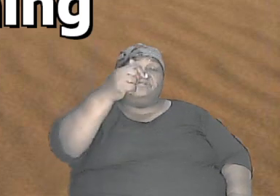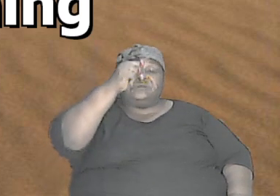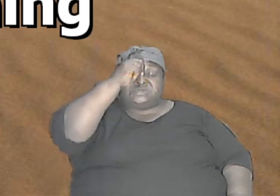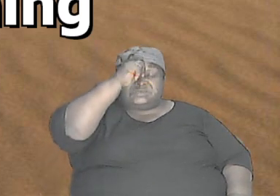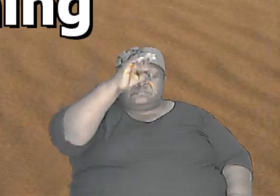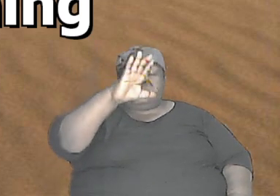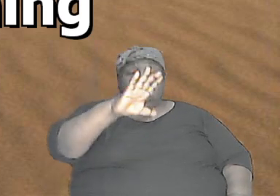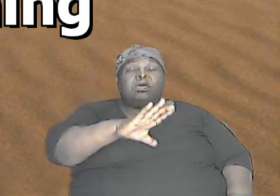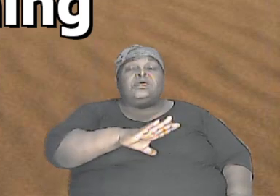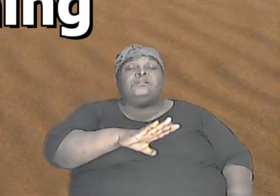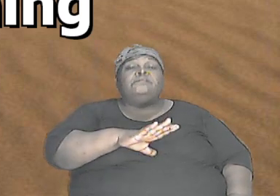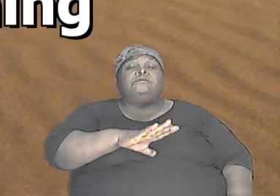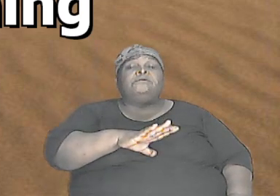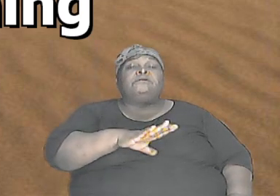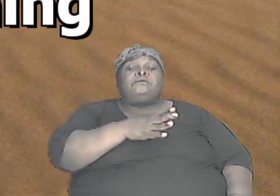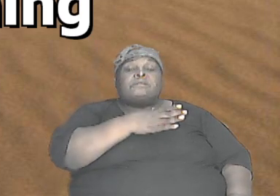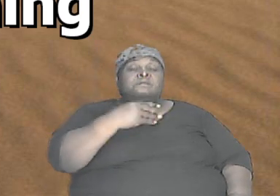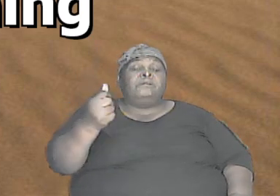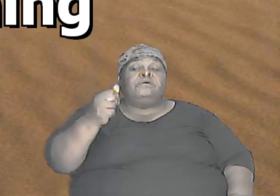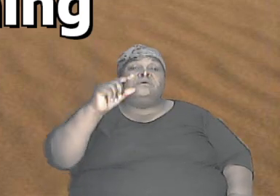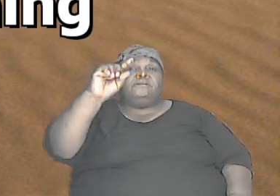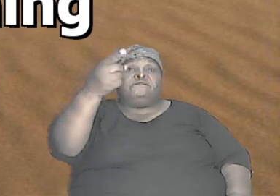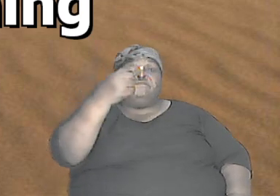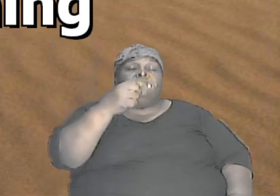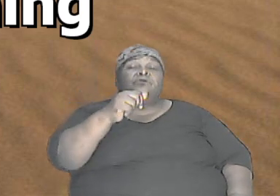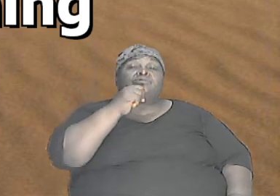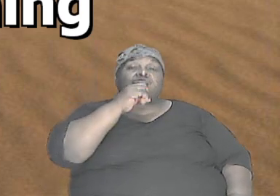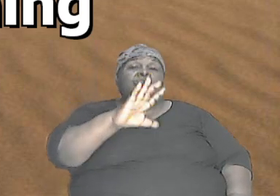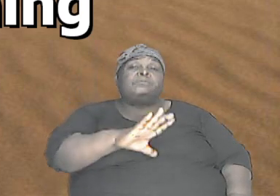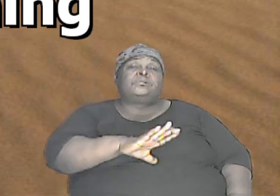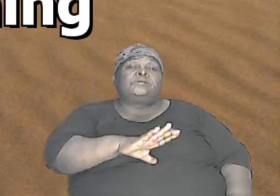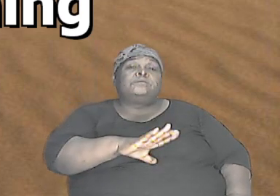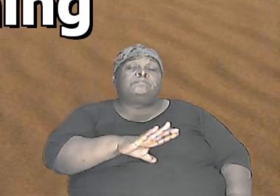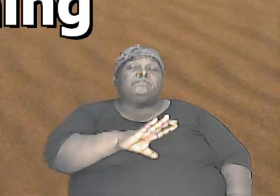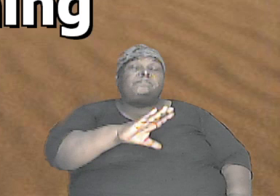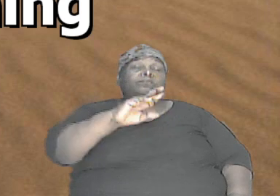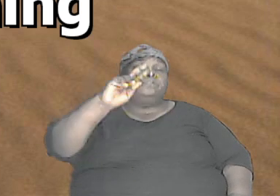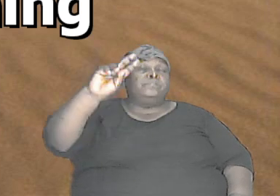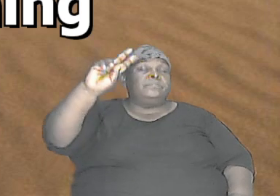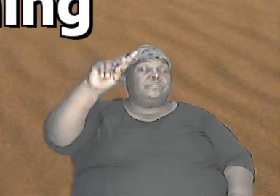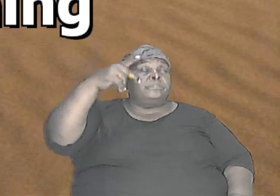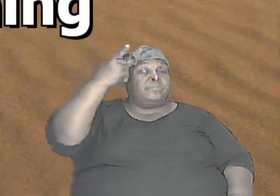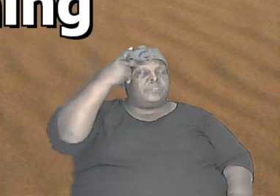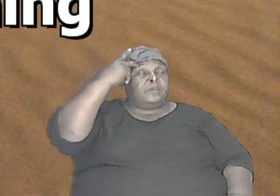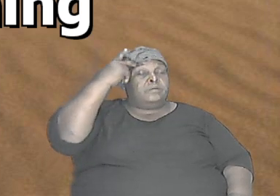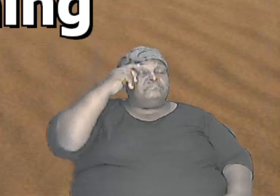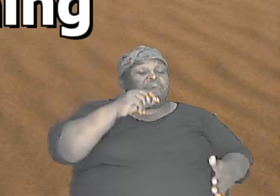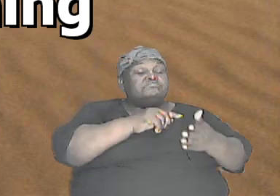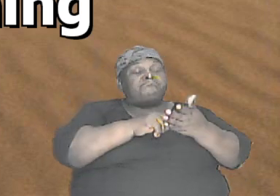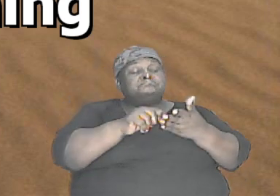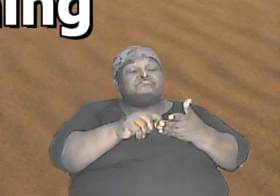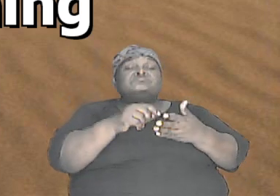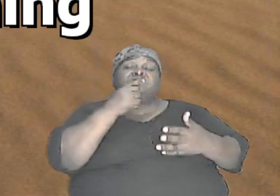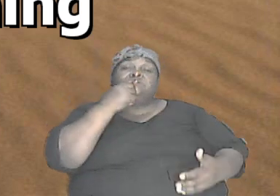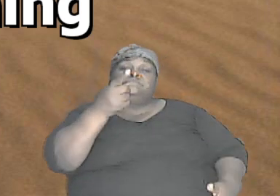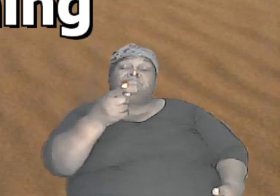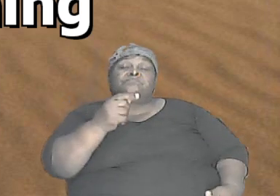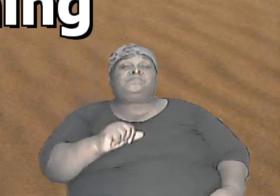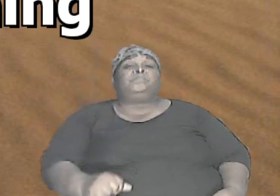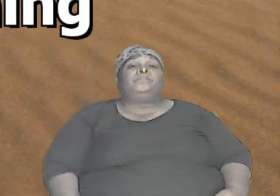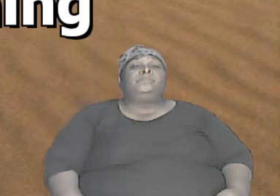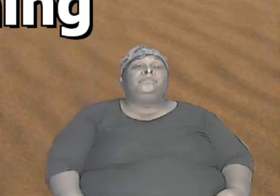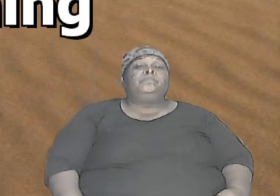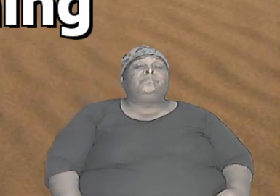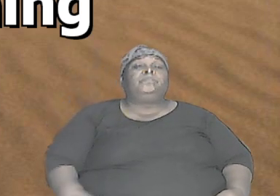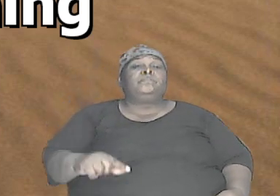man and the first woman and so Paul in this writing corroborates that now there is Genesis